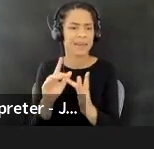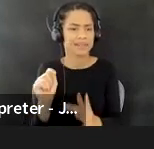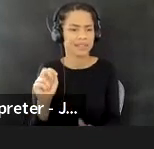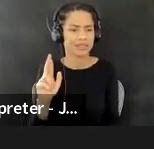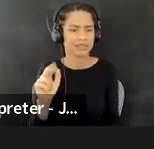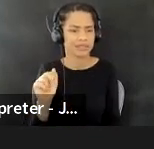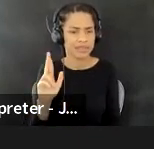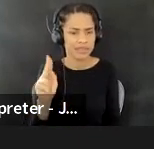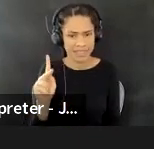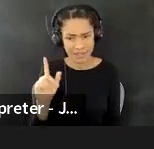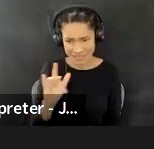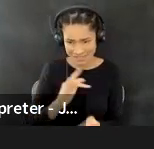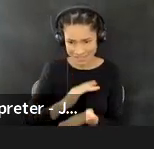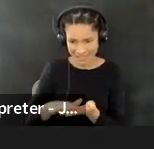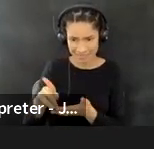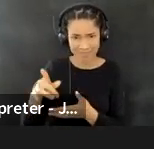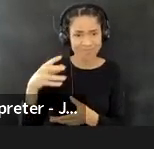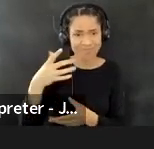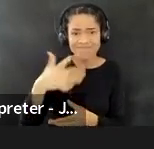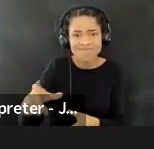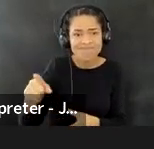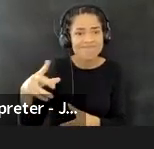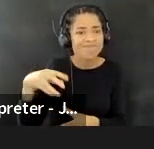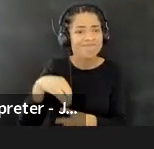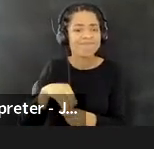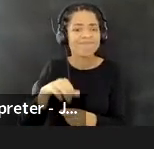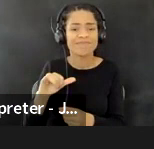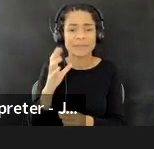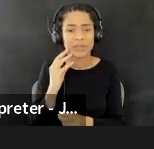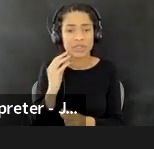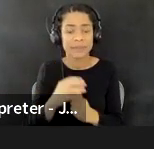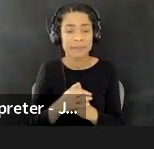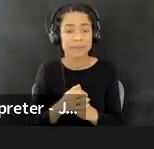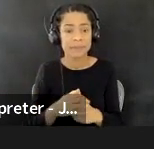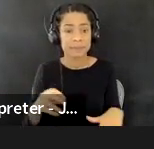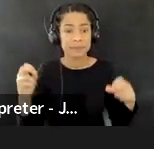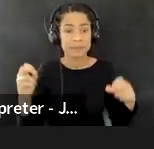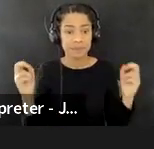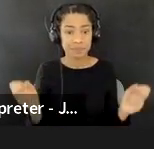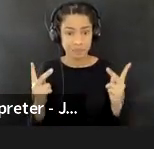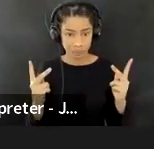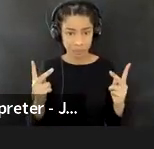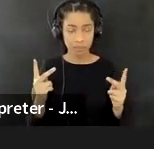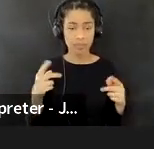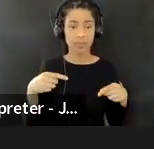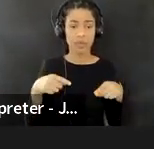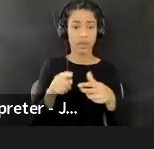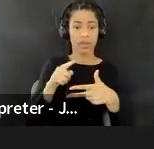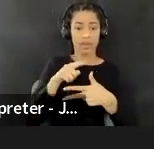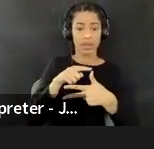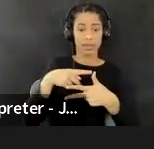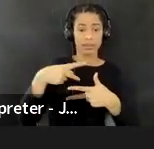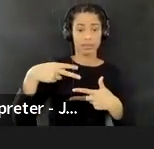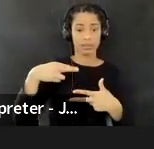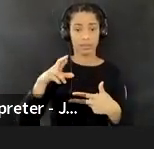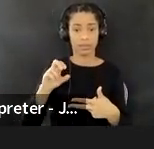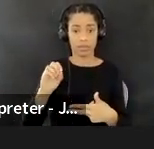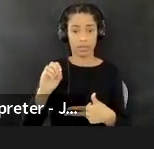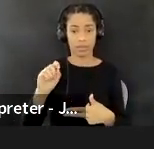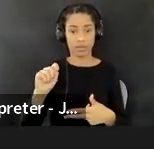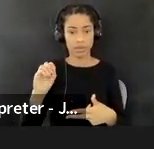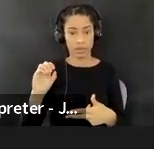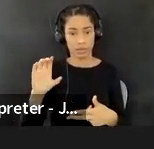during, during that experience. So, um, what emerged, uh, in the protocol space was really the sense of a need